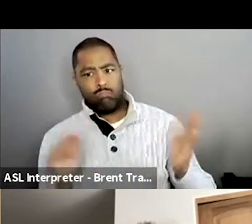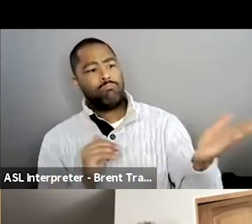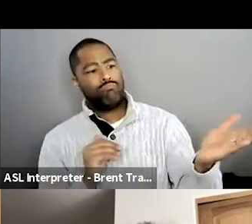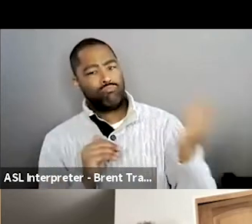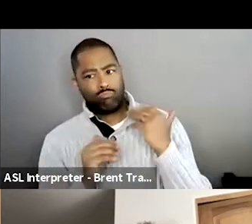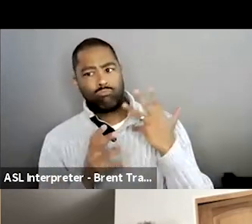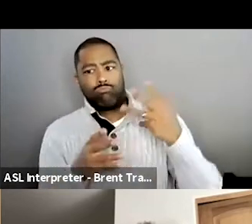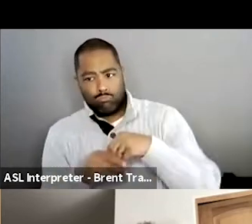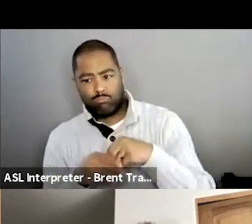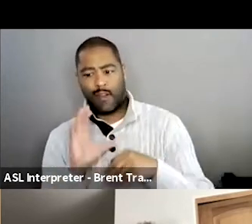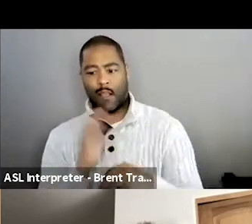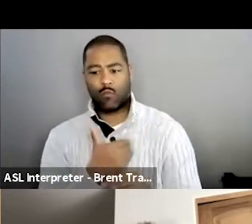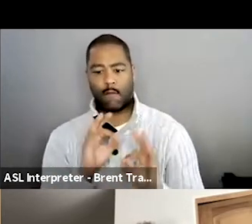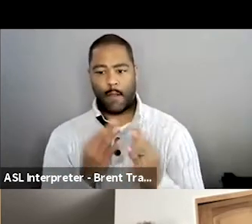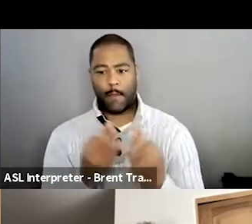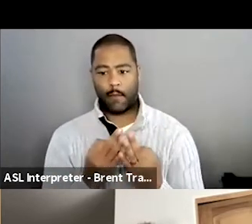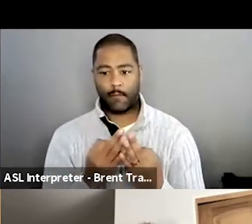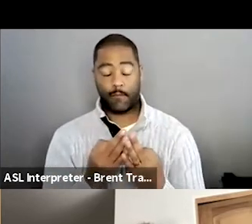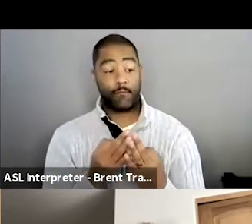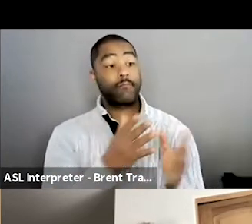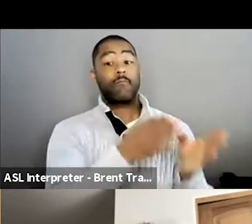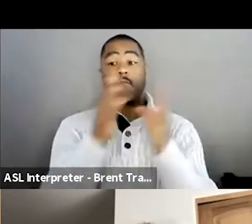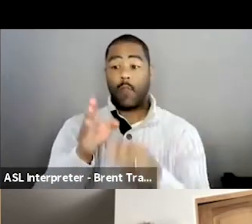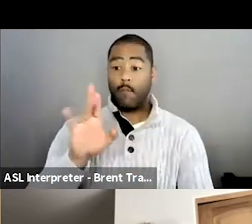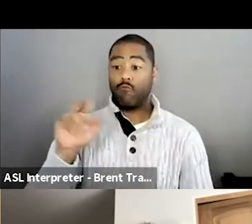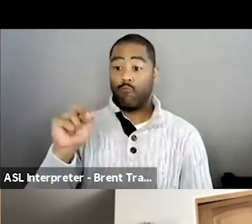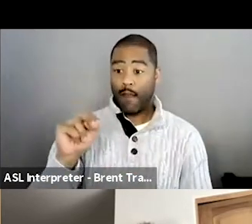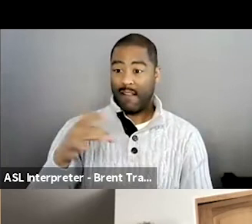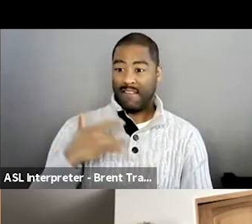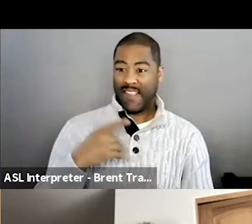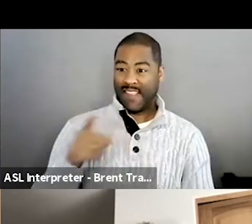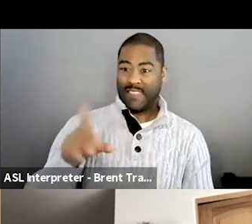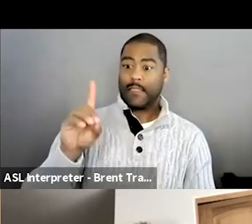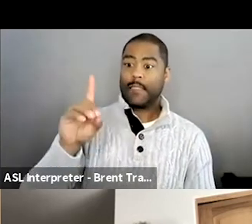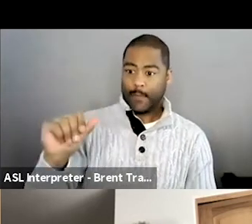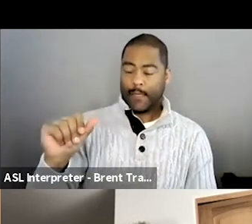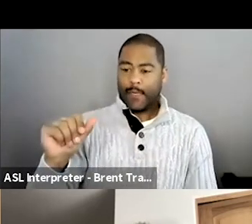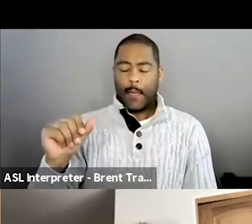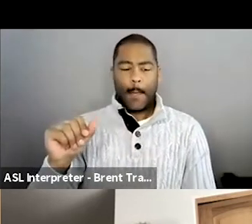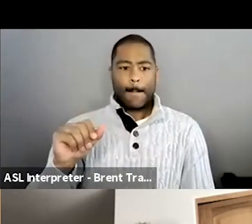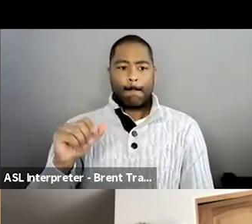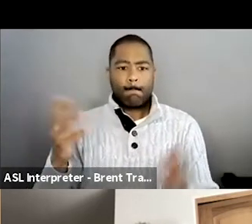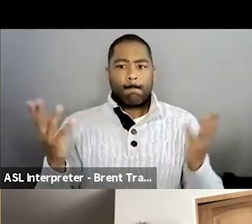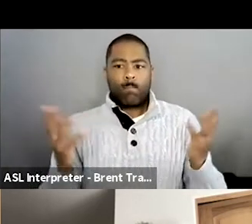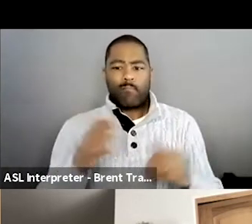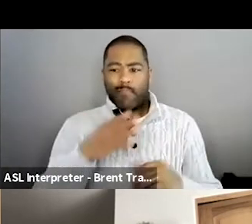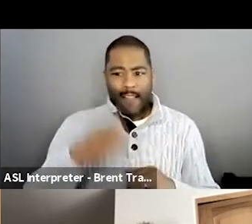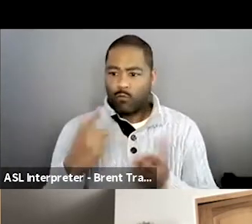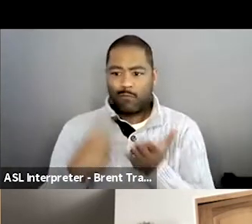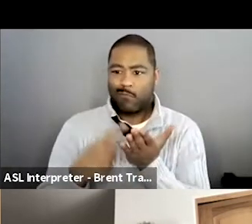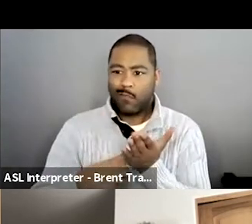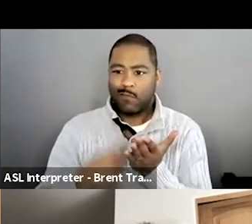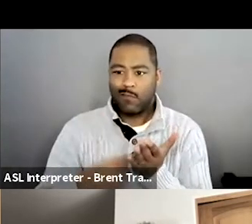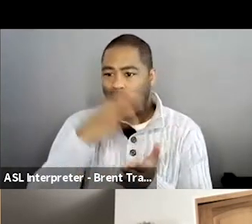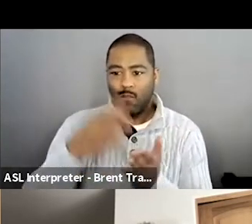his own disability as an entity towards the film. It just never arose. Essentially, we just look at